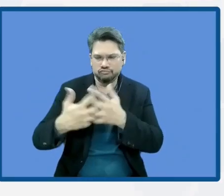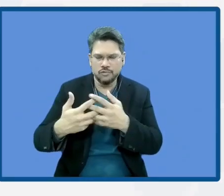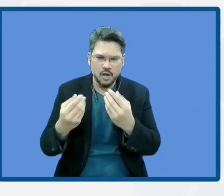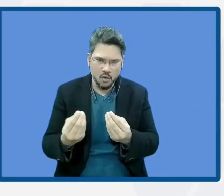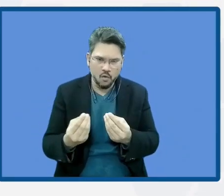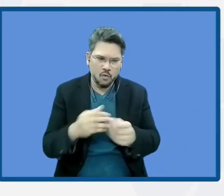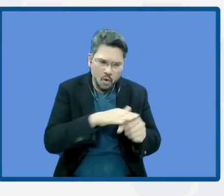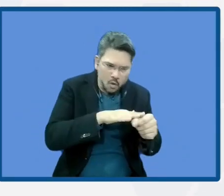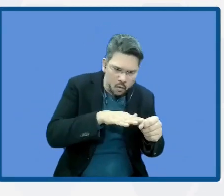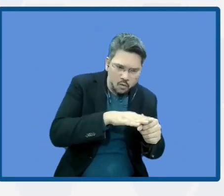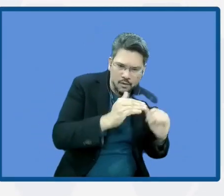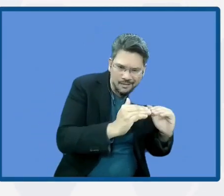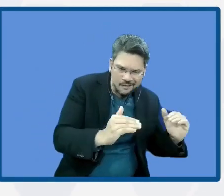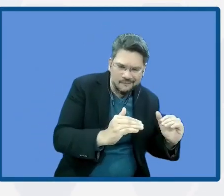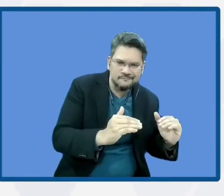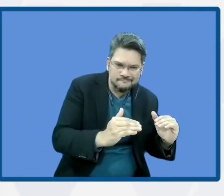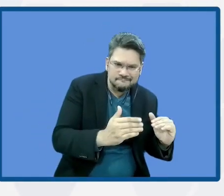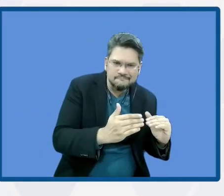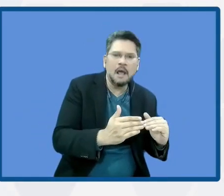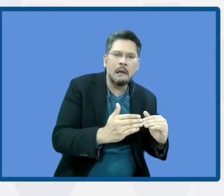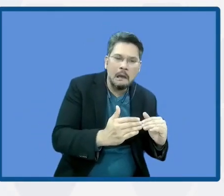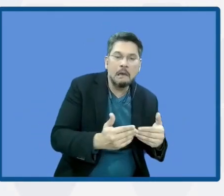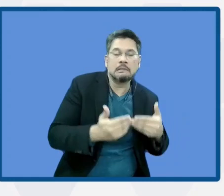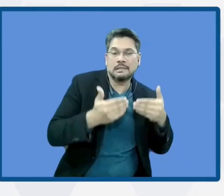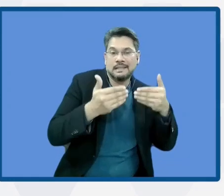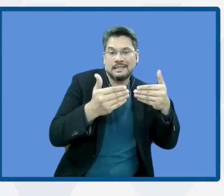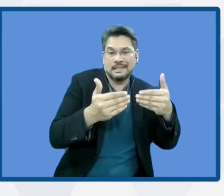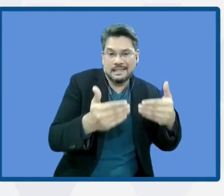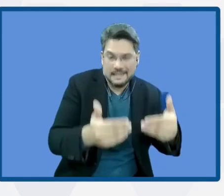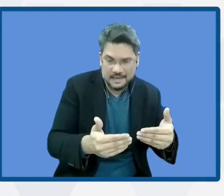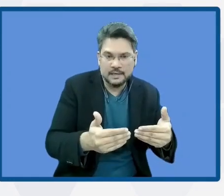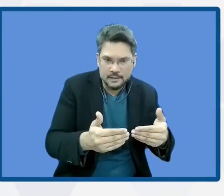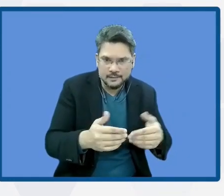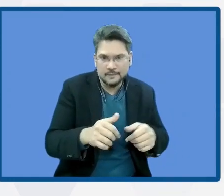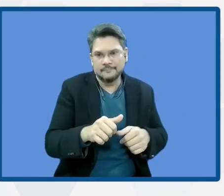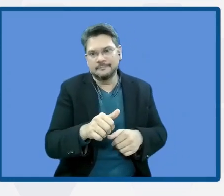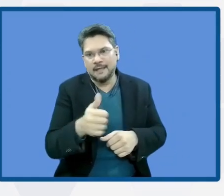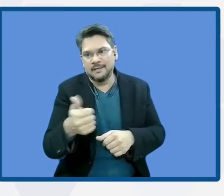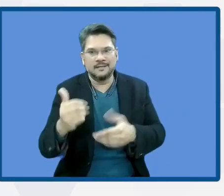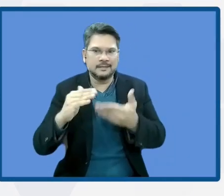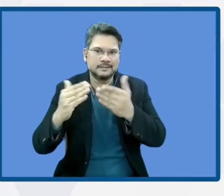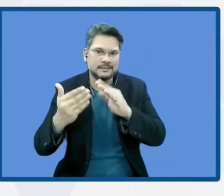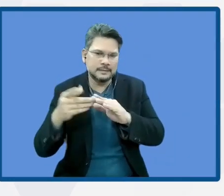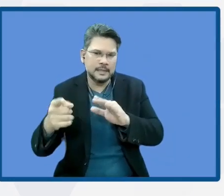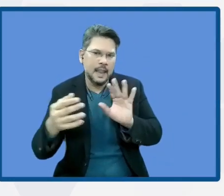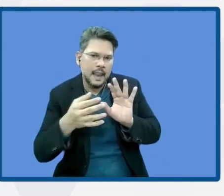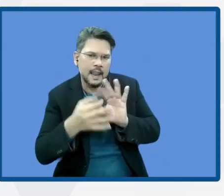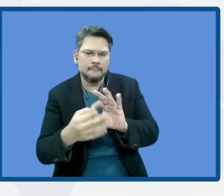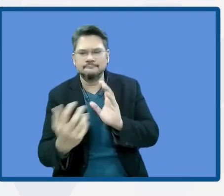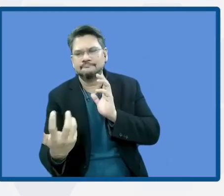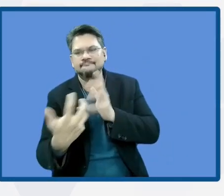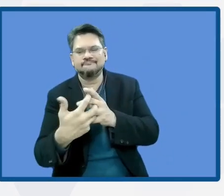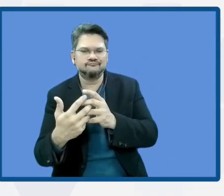some other drivers, especially for other cities. At the same time, we have a different type of skills and